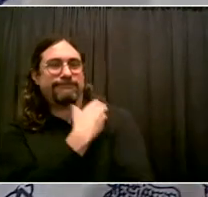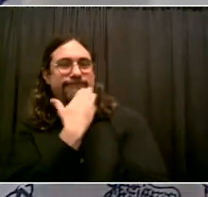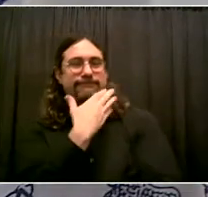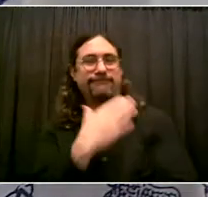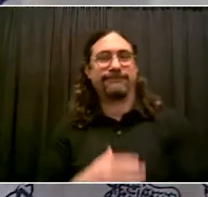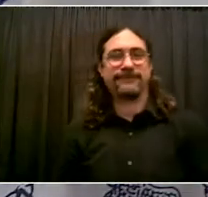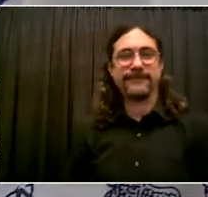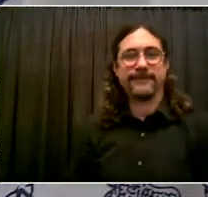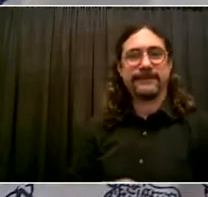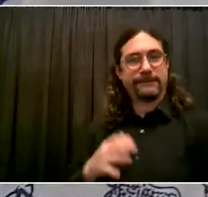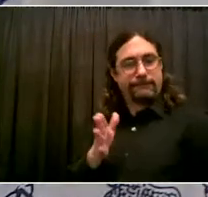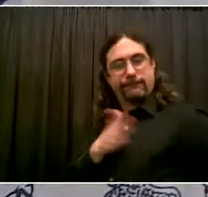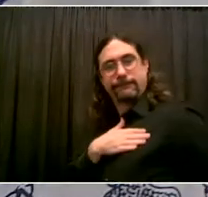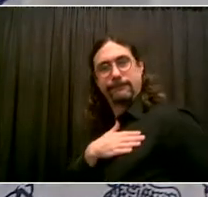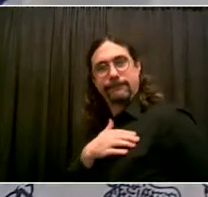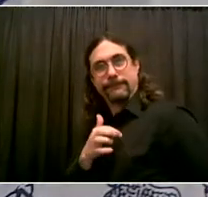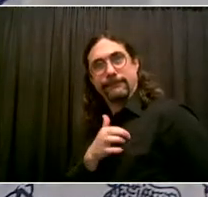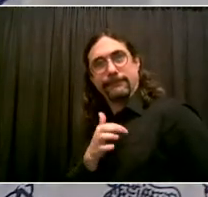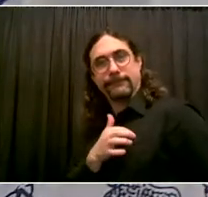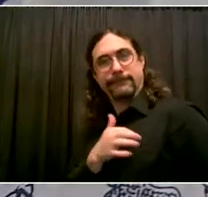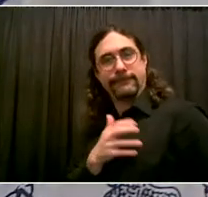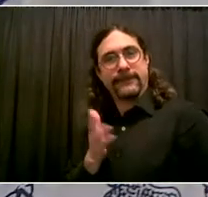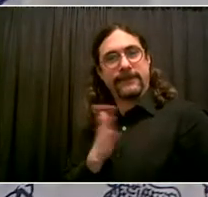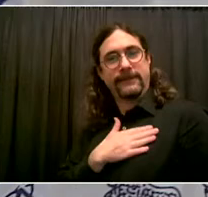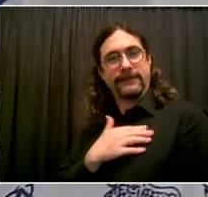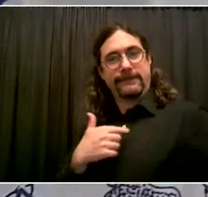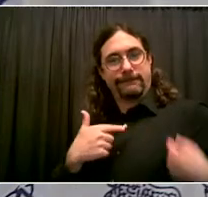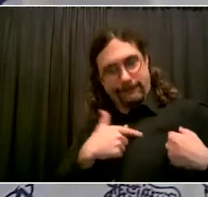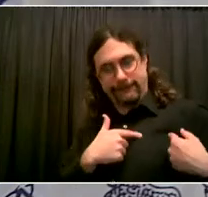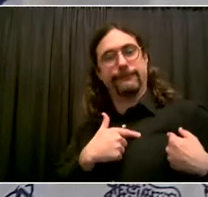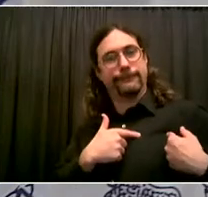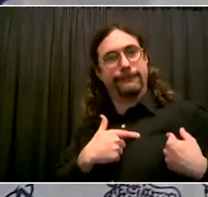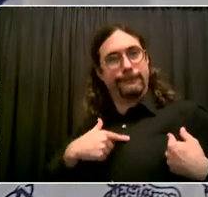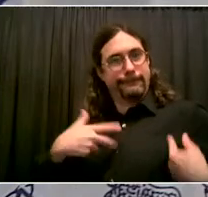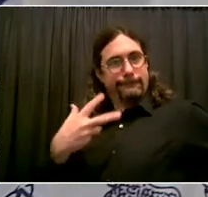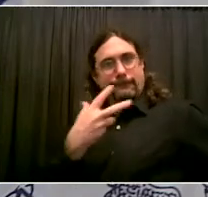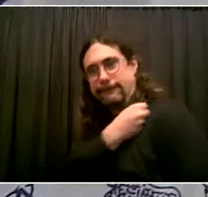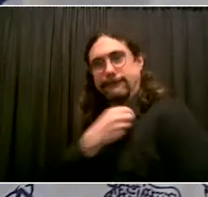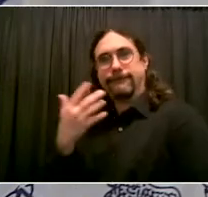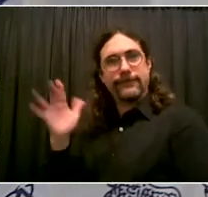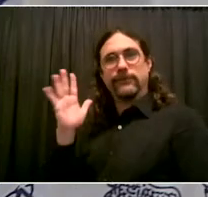So, that was easy. So, I want to tell everyone that's really easy.